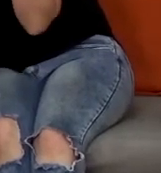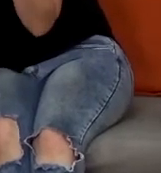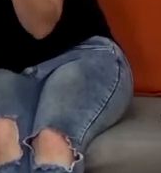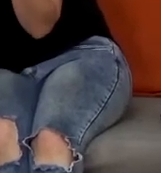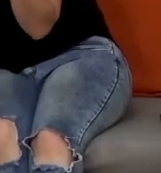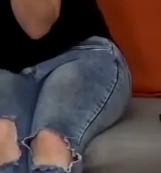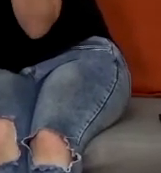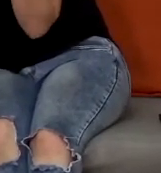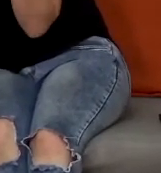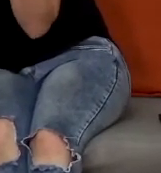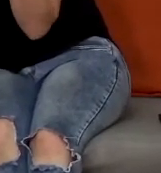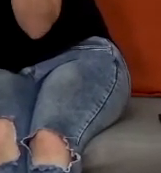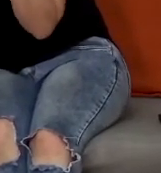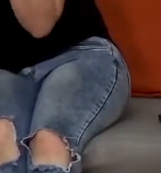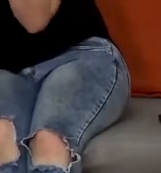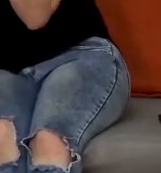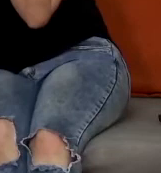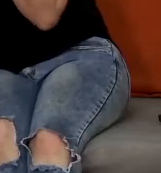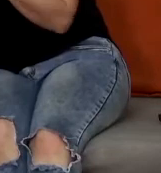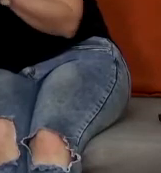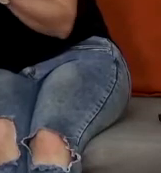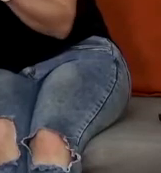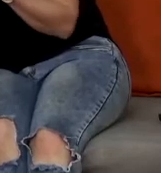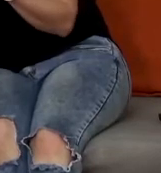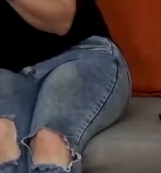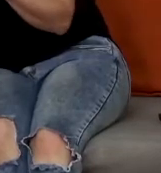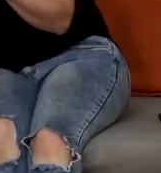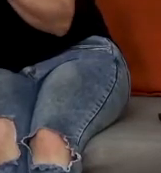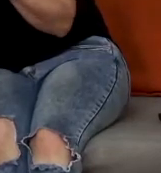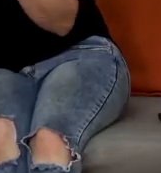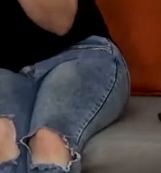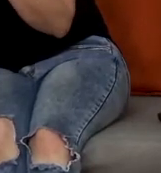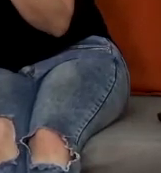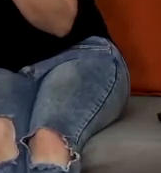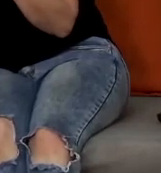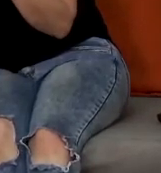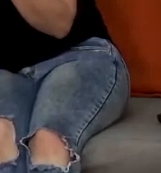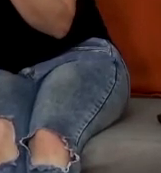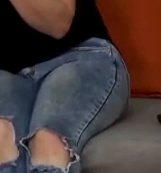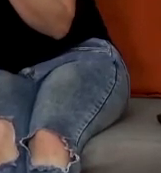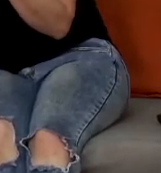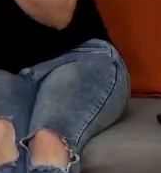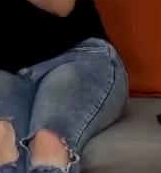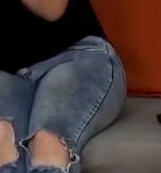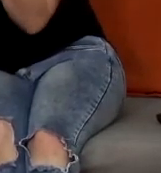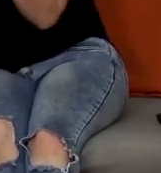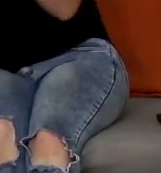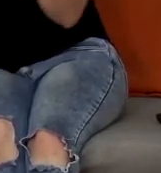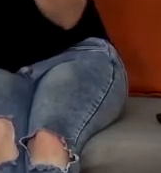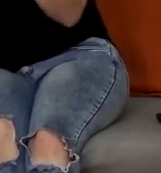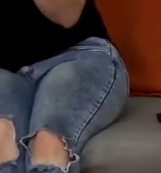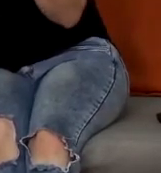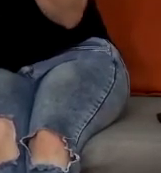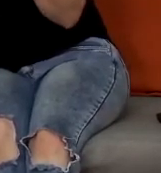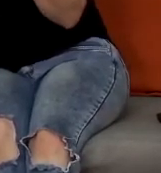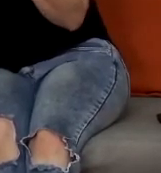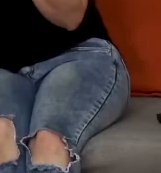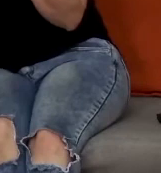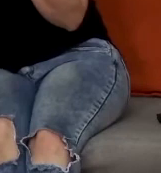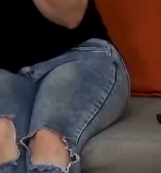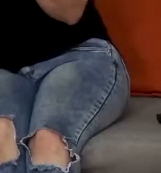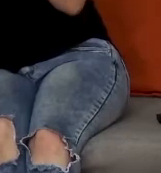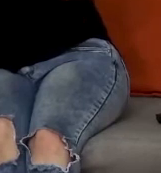point because a lot of people who take notes, even in classroom, hardly look back at them. And then people say, how can you do that? Well,